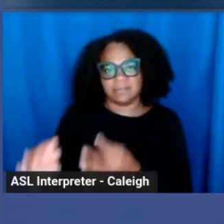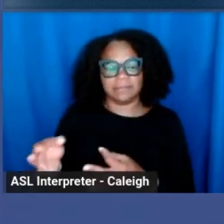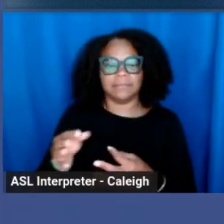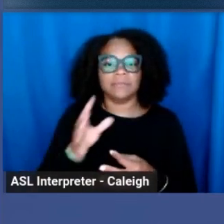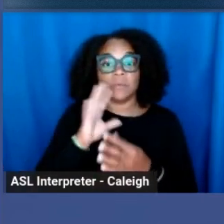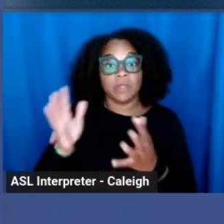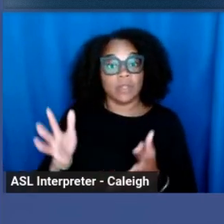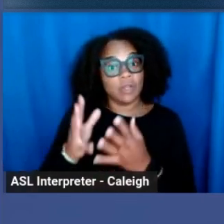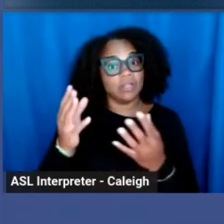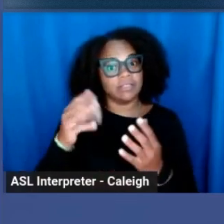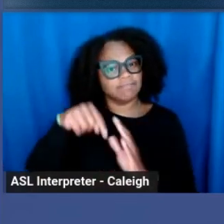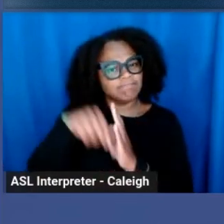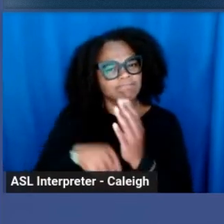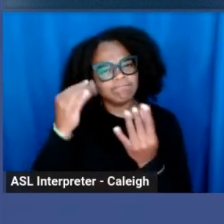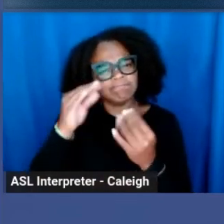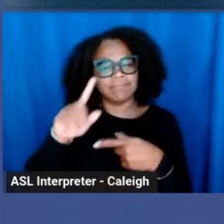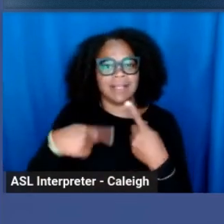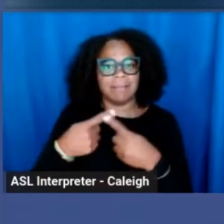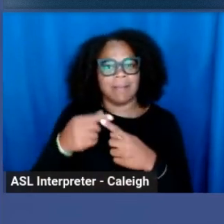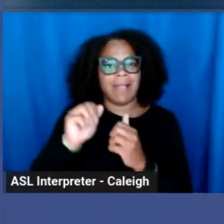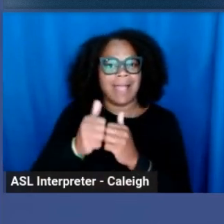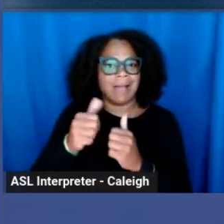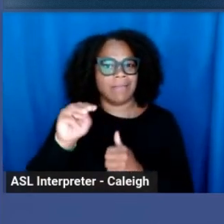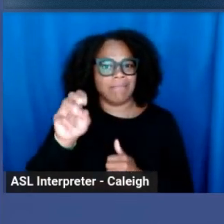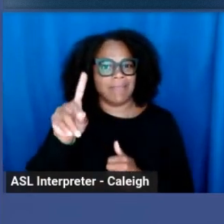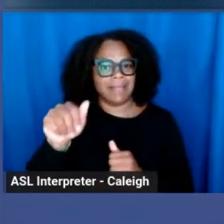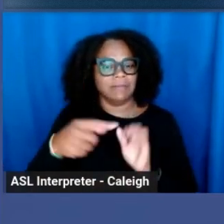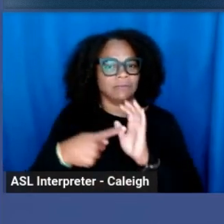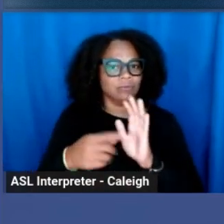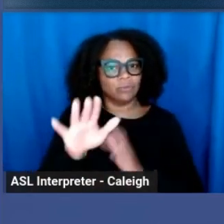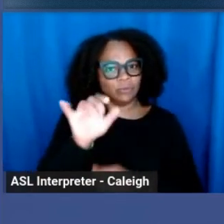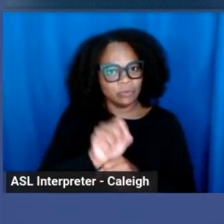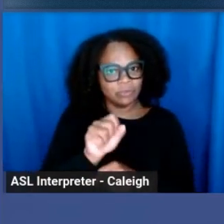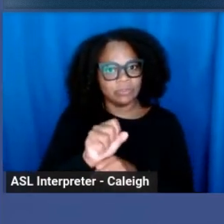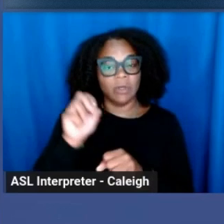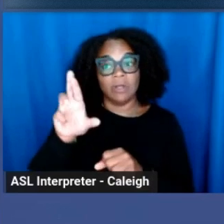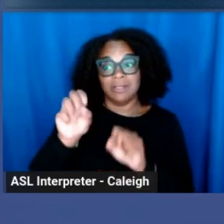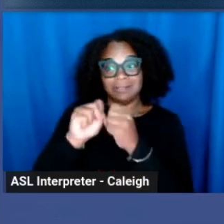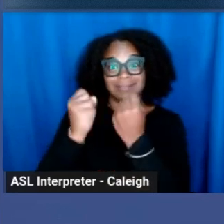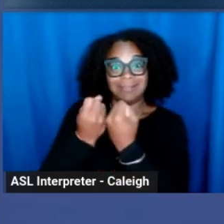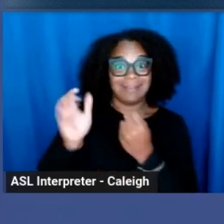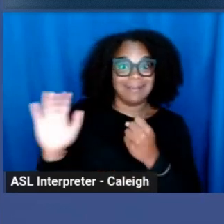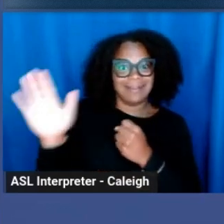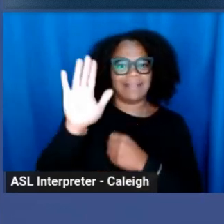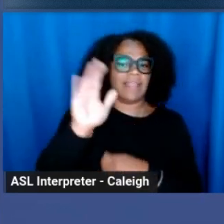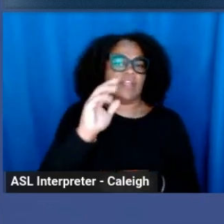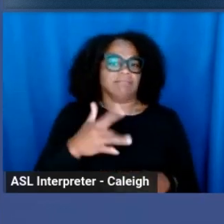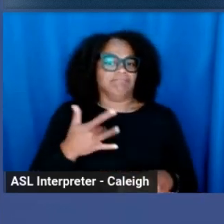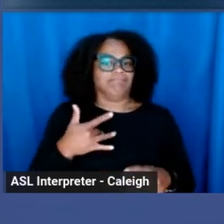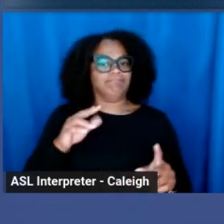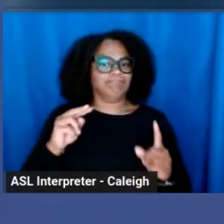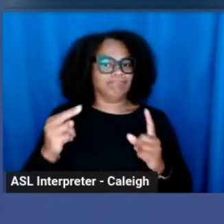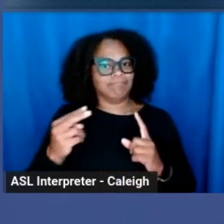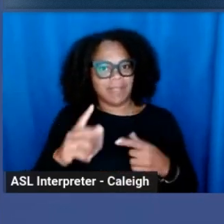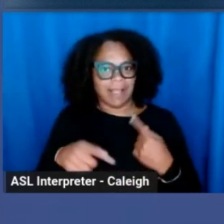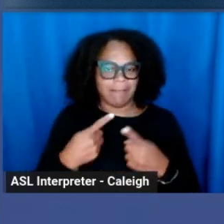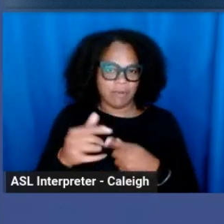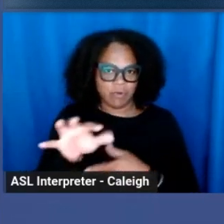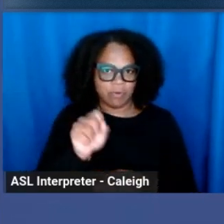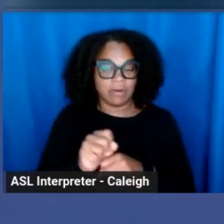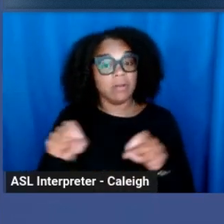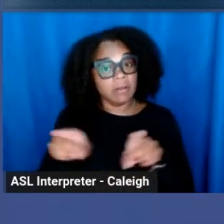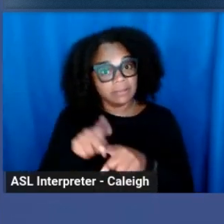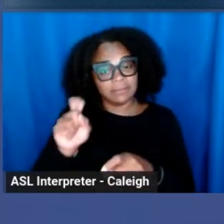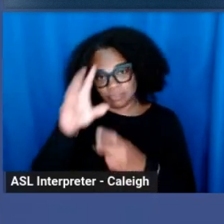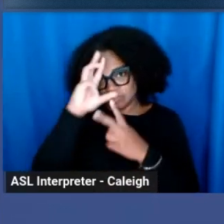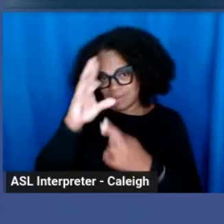thinking about how media portrays your work or societal attitudes towards it, and respect their need for privacy and